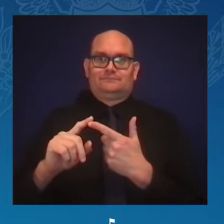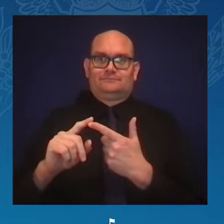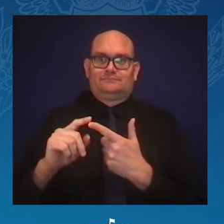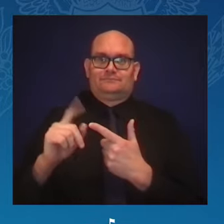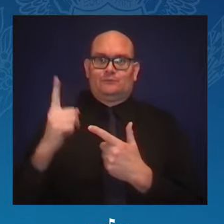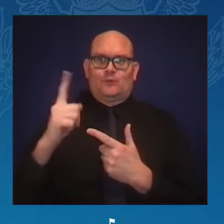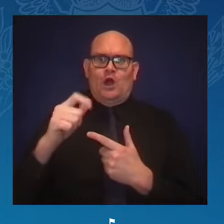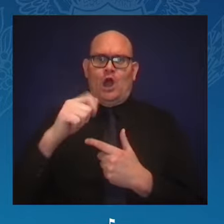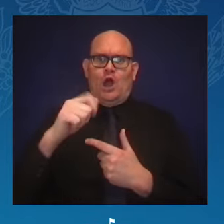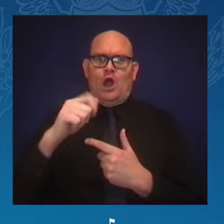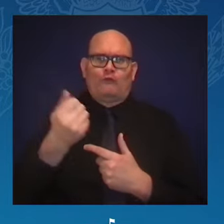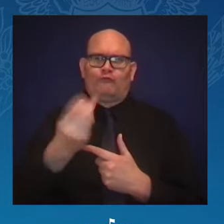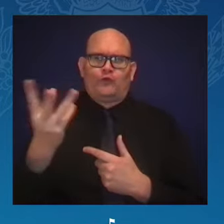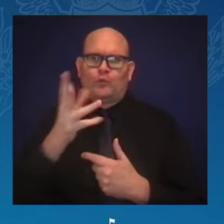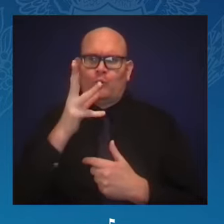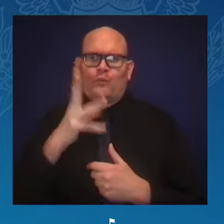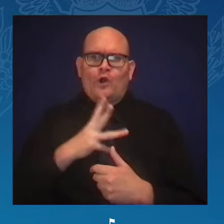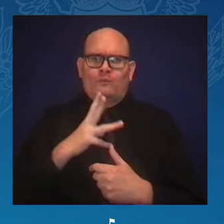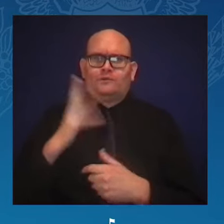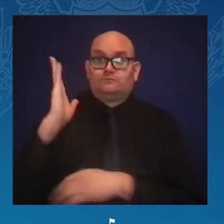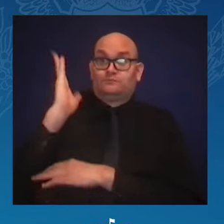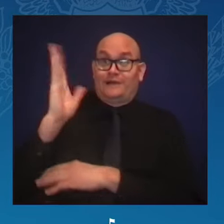that day, Mrs. Daisy Bates.